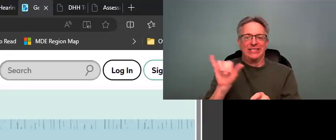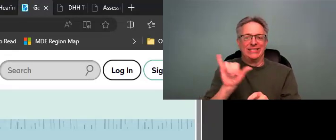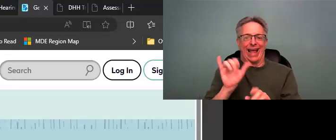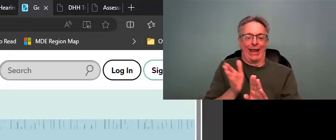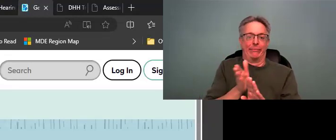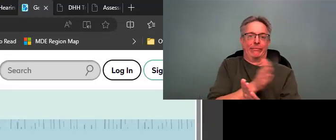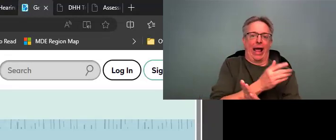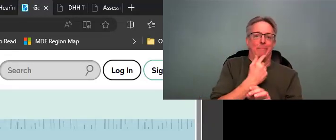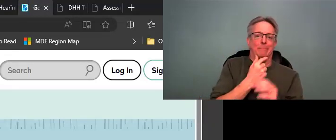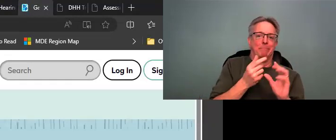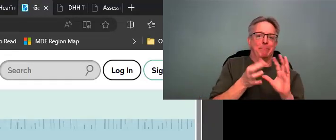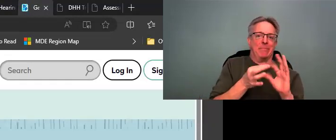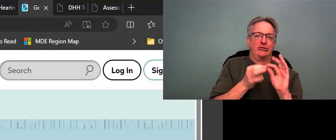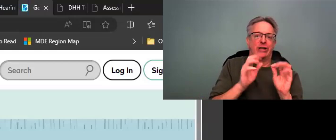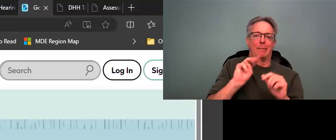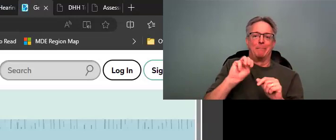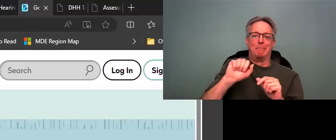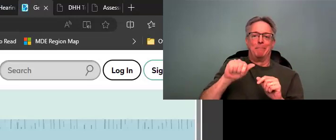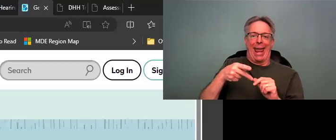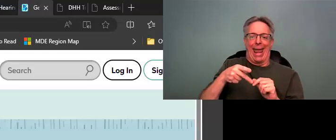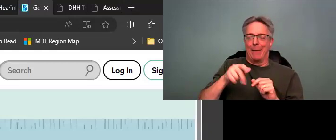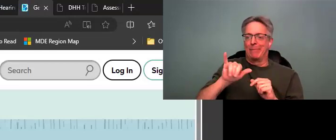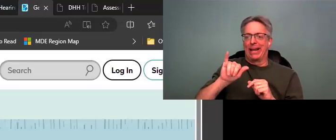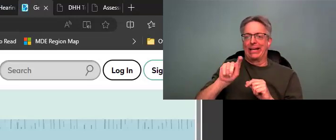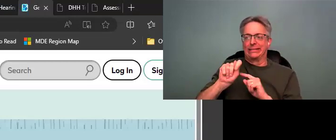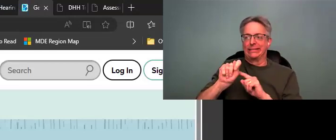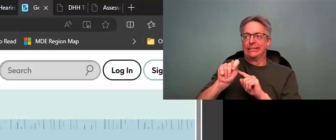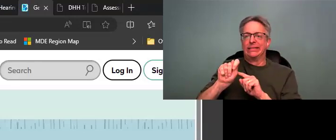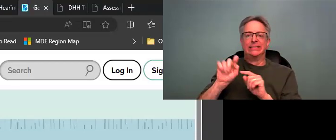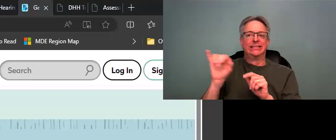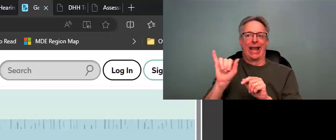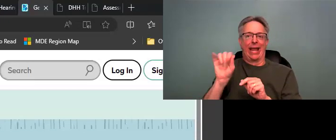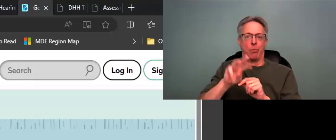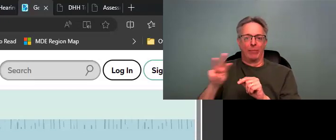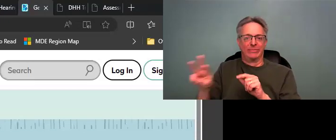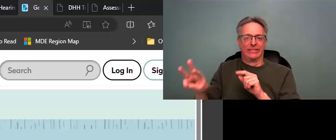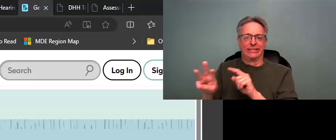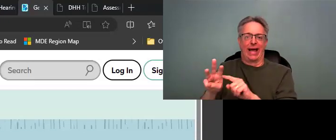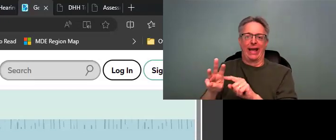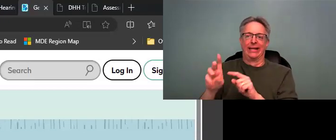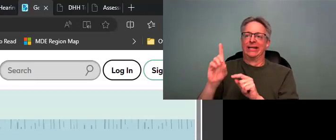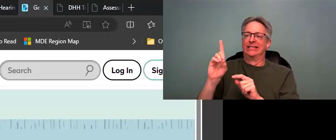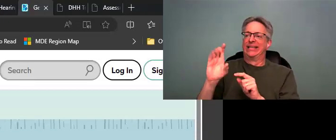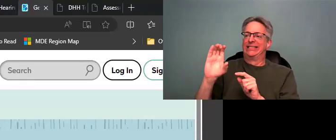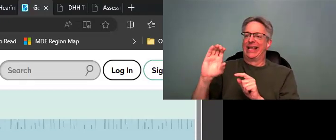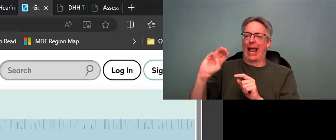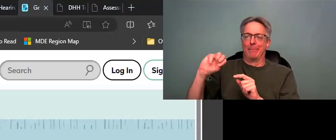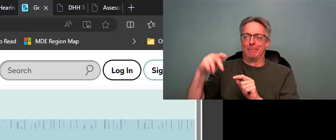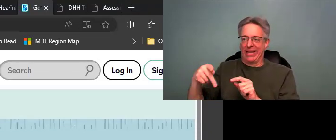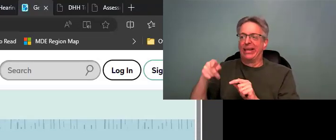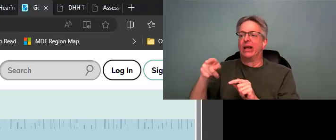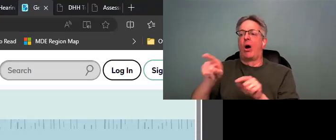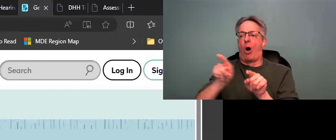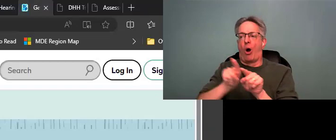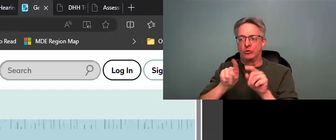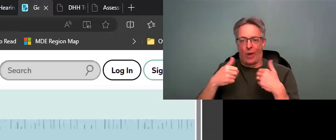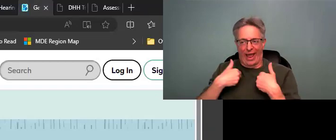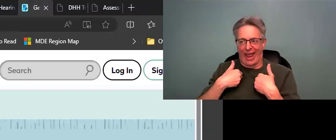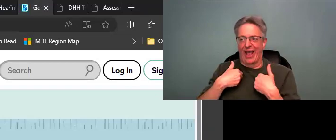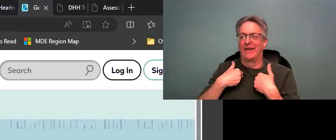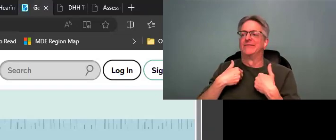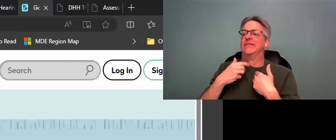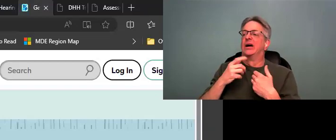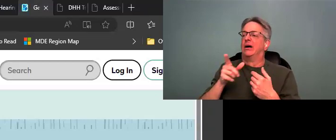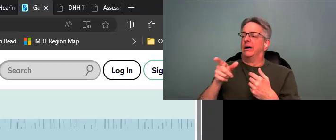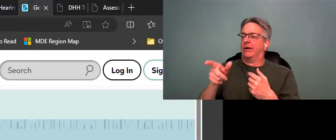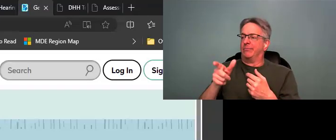Also, from the similar, previous mentioned, the MAP-IT. This is the, that website, the DCMP.